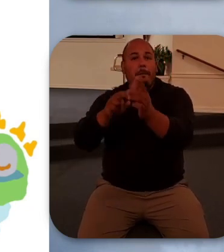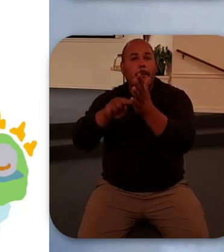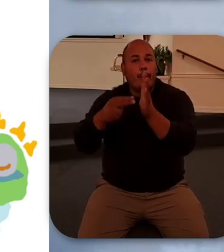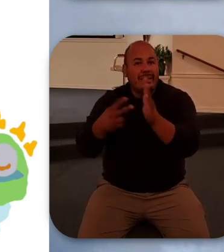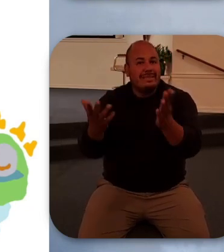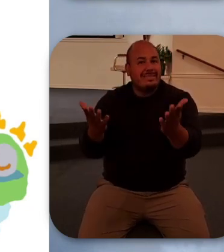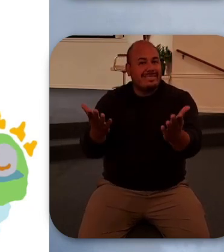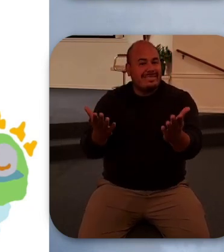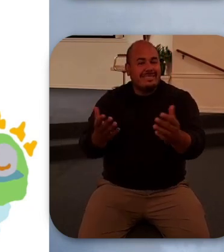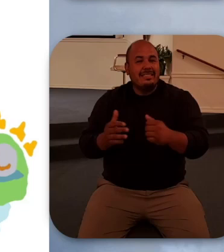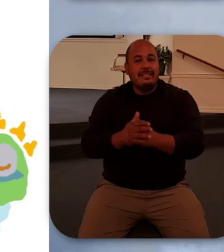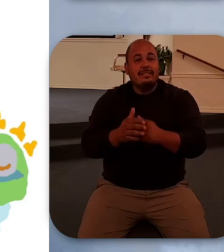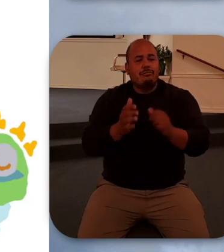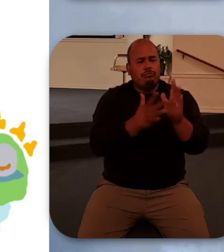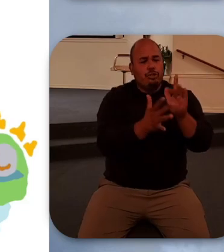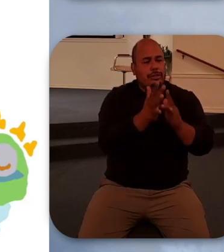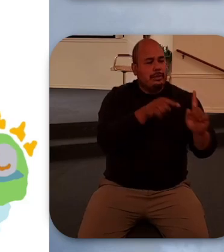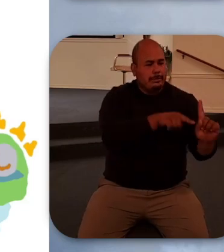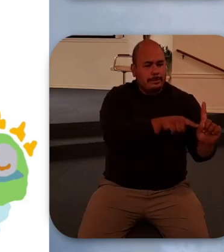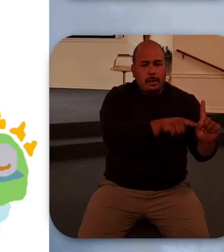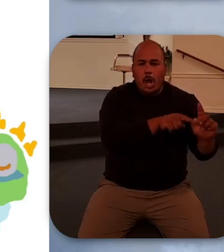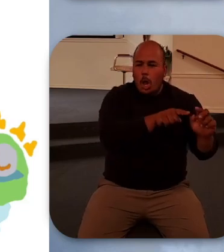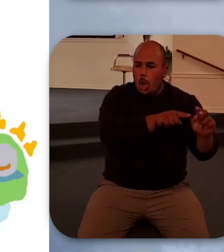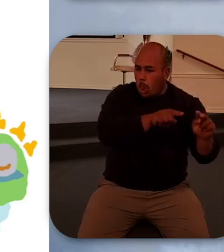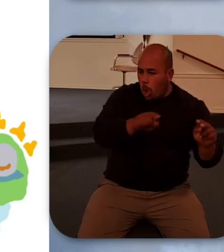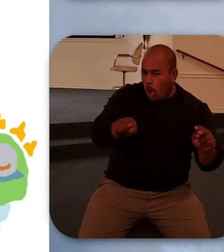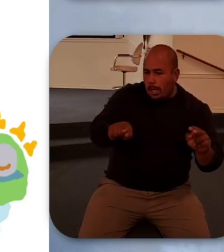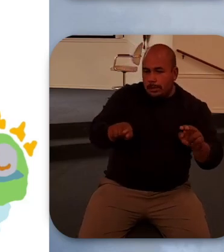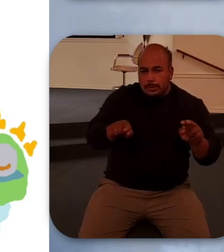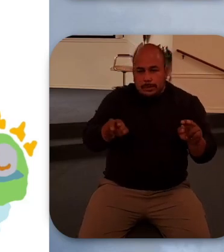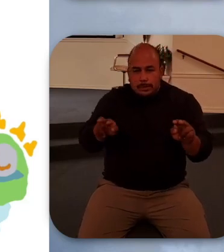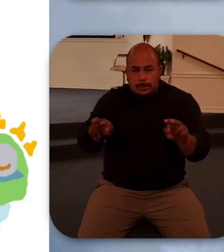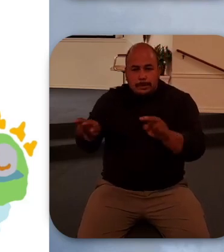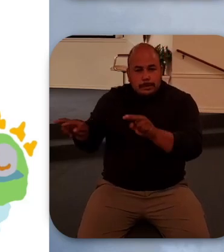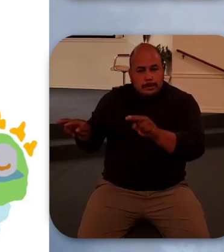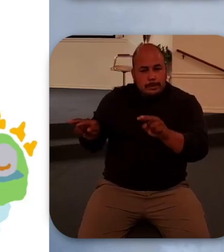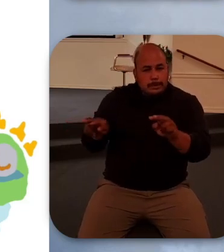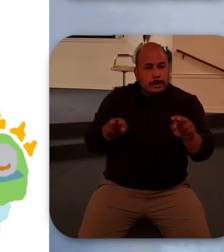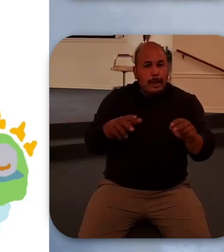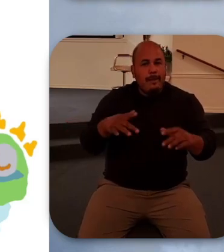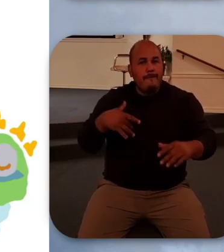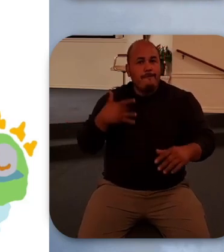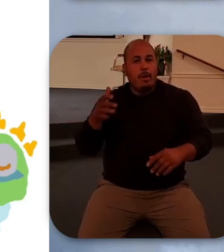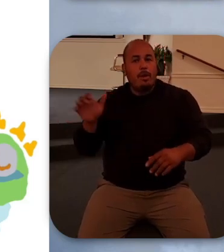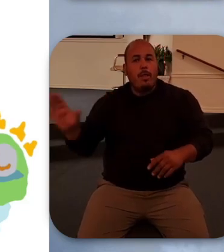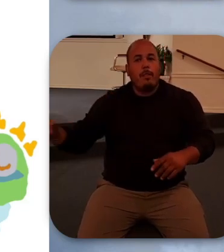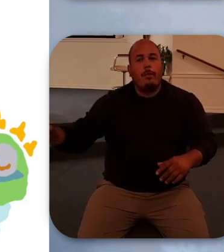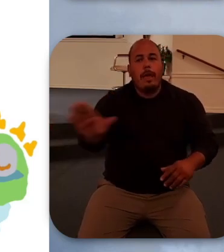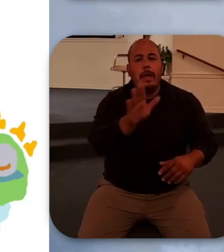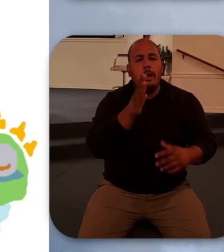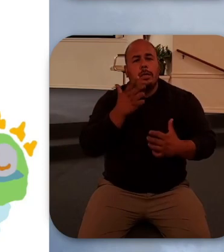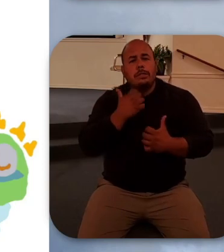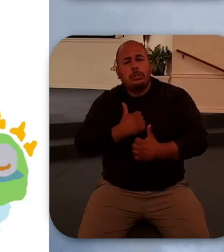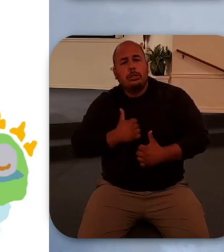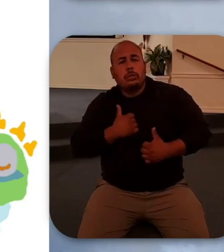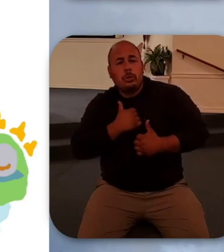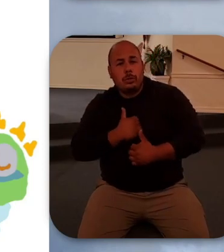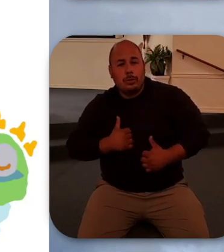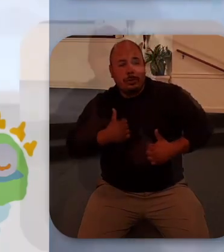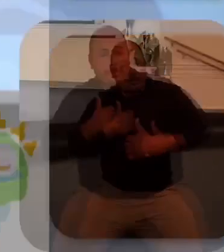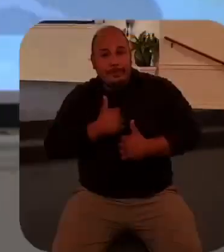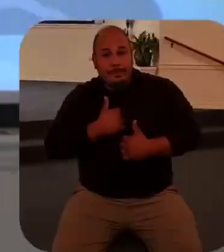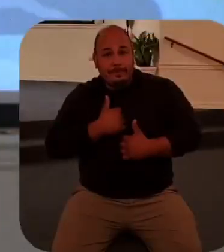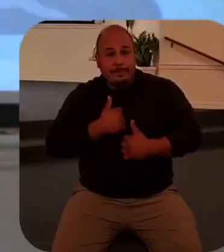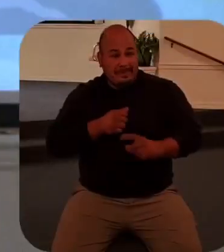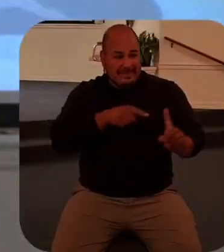Jesus looked around at Mary and Martha and the others with them and he felt their sorrow and even as he wept with